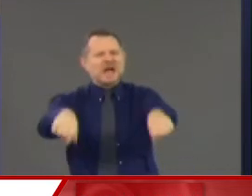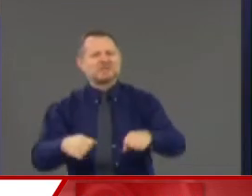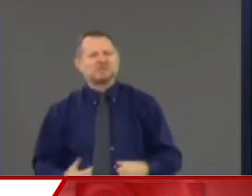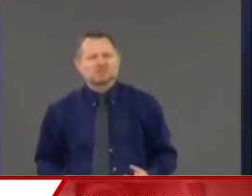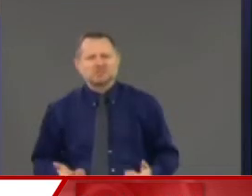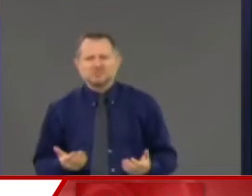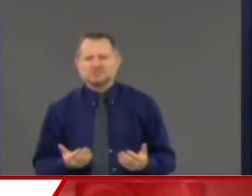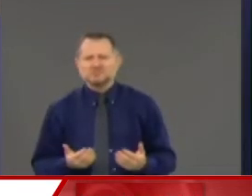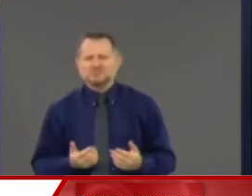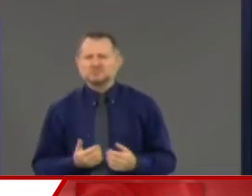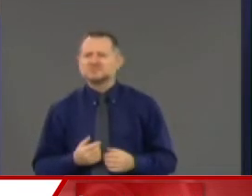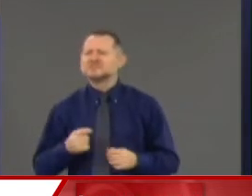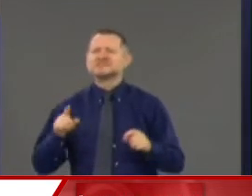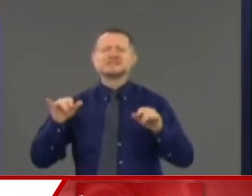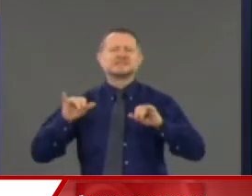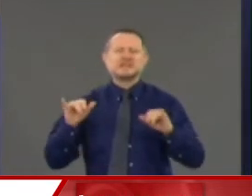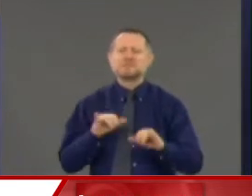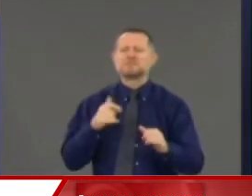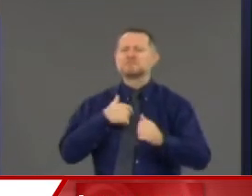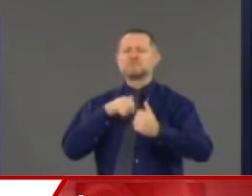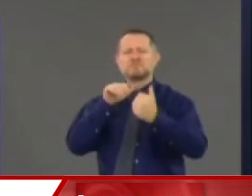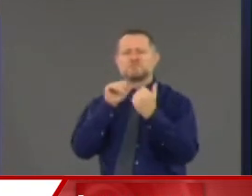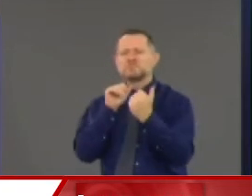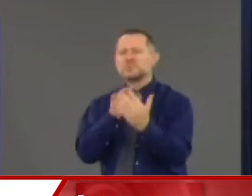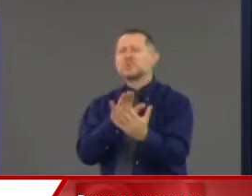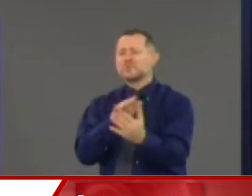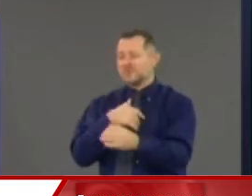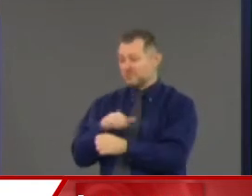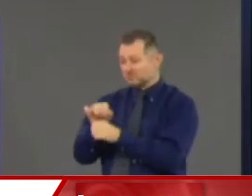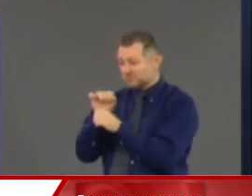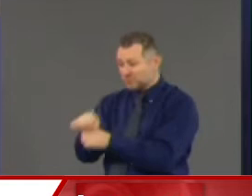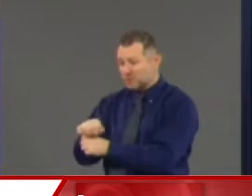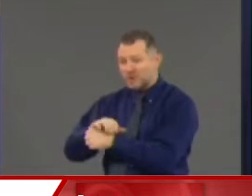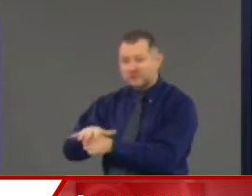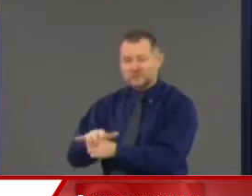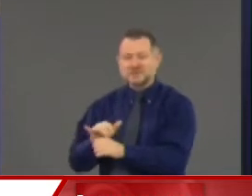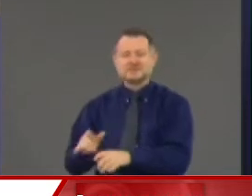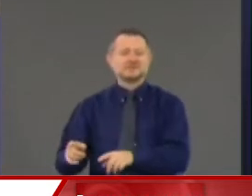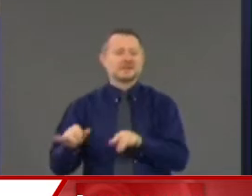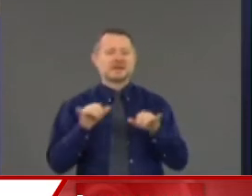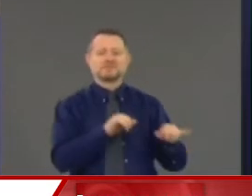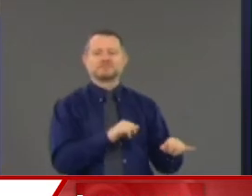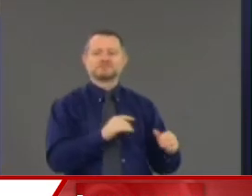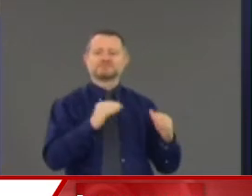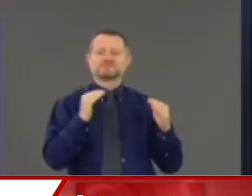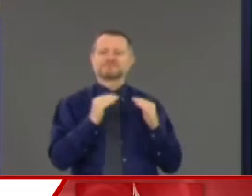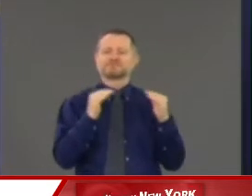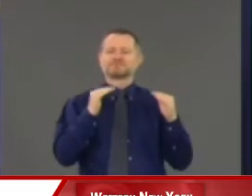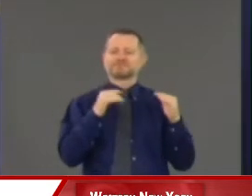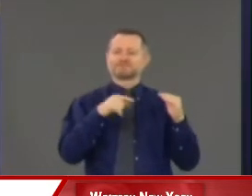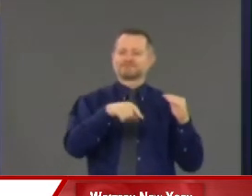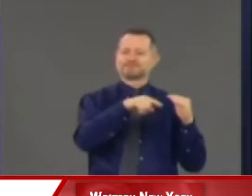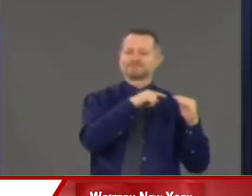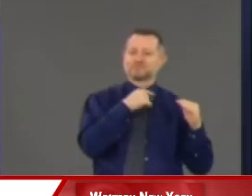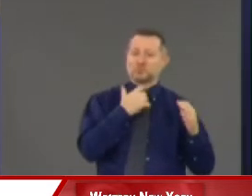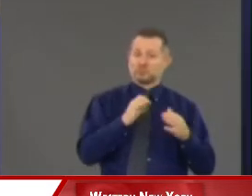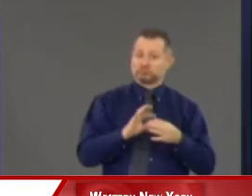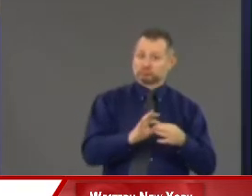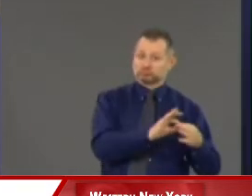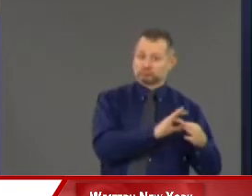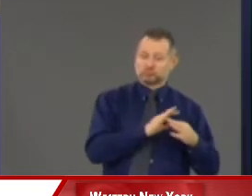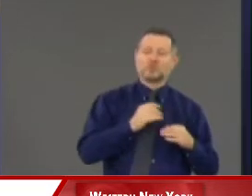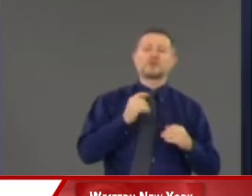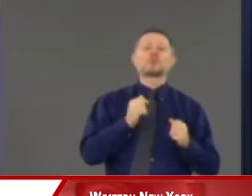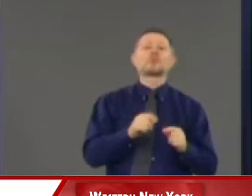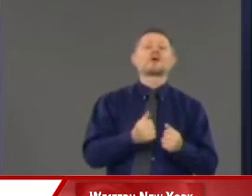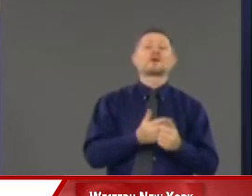way you knocked coronavirus on its rear end. People united can do anything. We showed that.